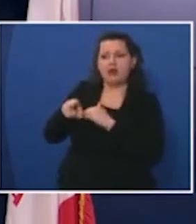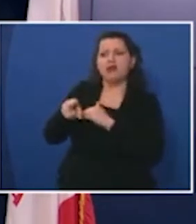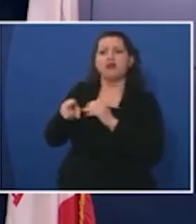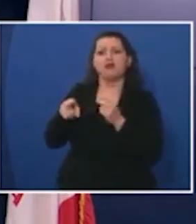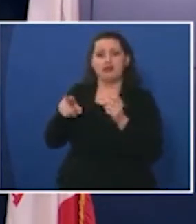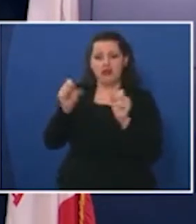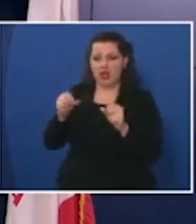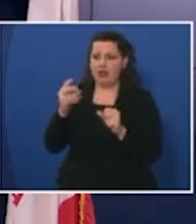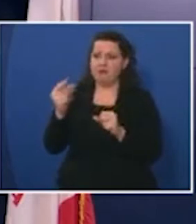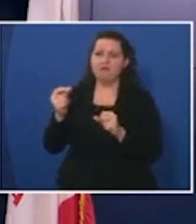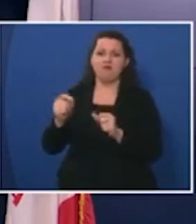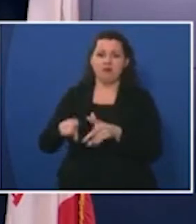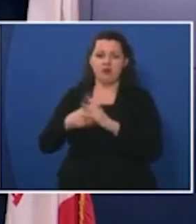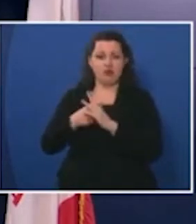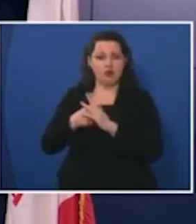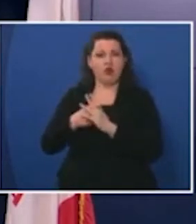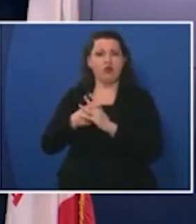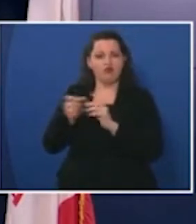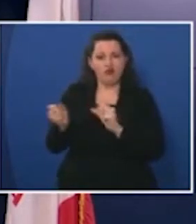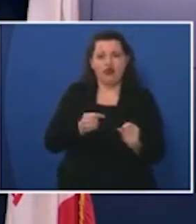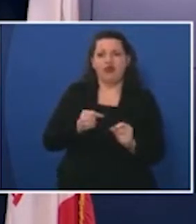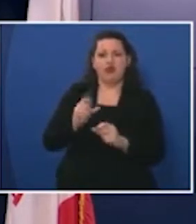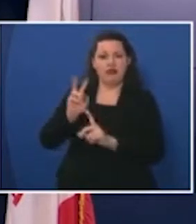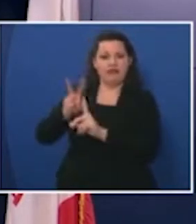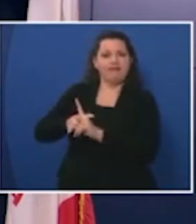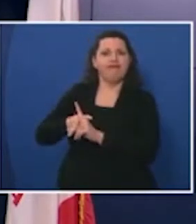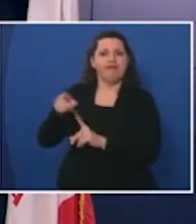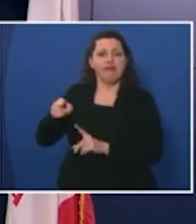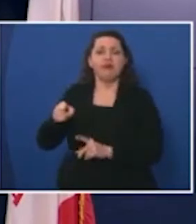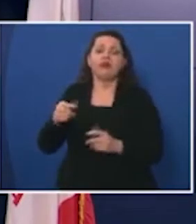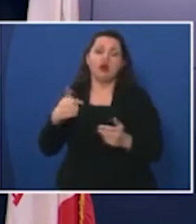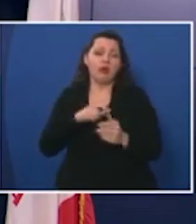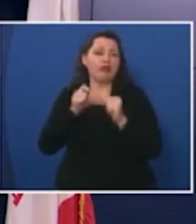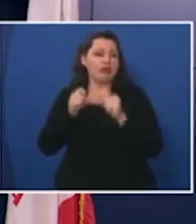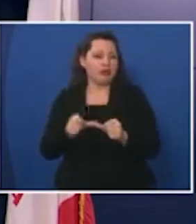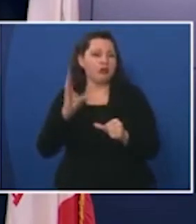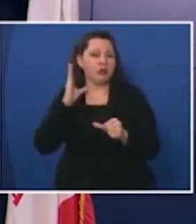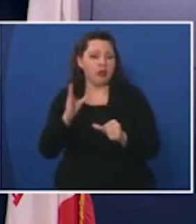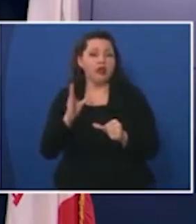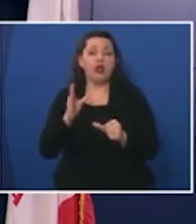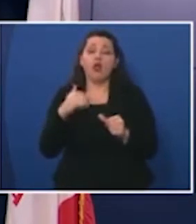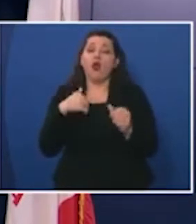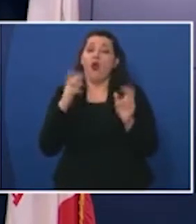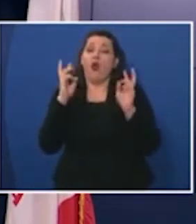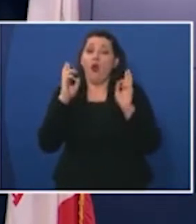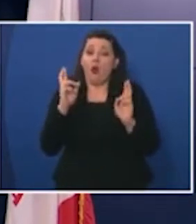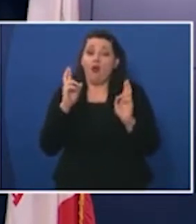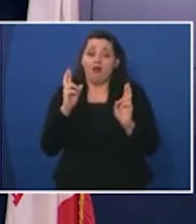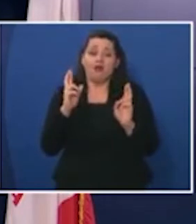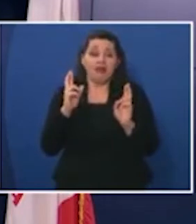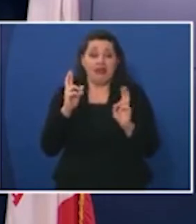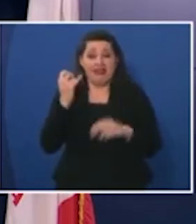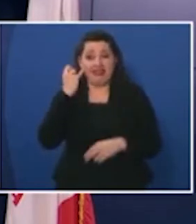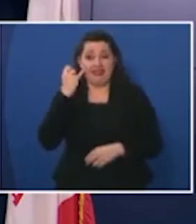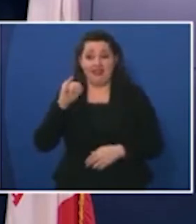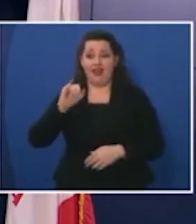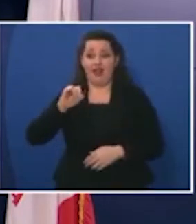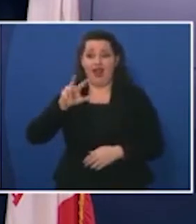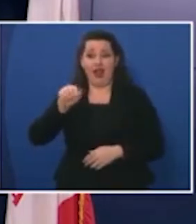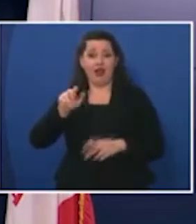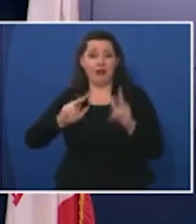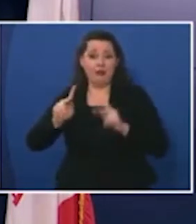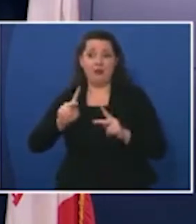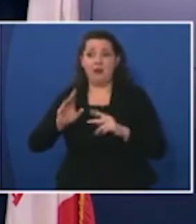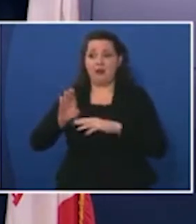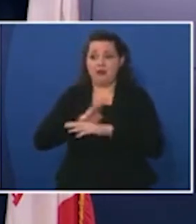immediately start applying some of the strategies that we put in place so we'll continue to do that and hopefully if Iowans and businesses